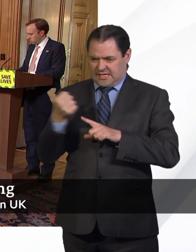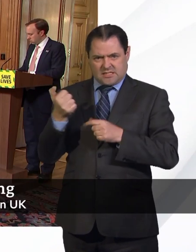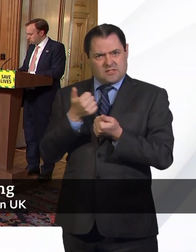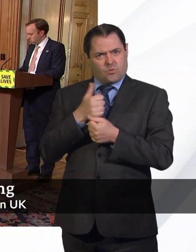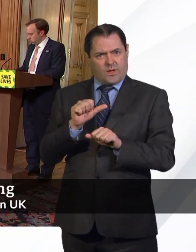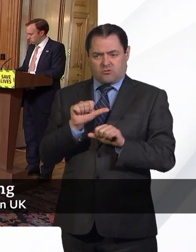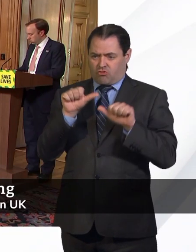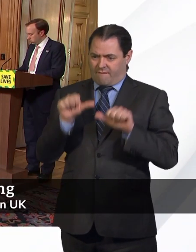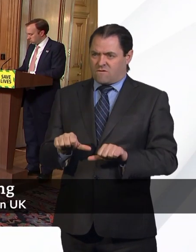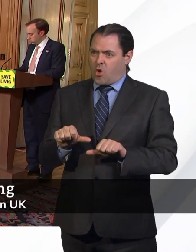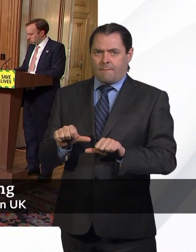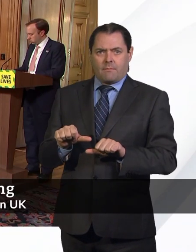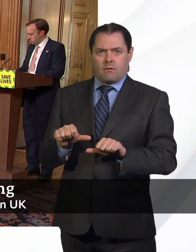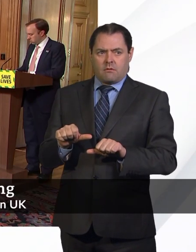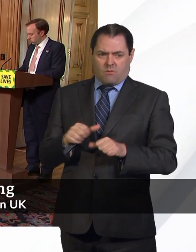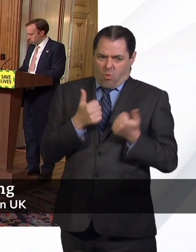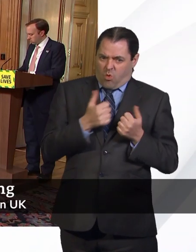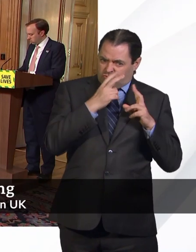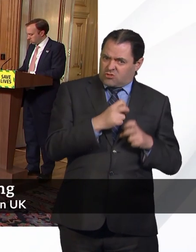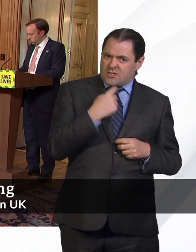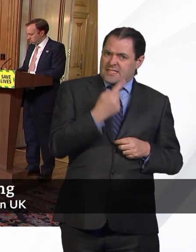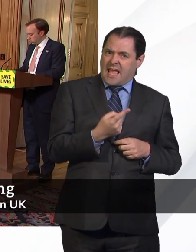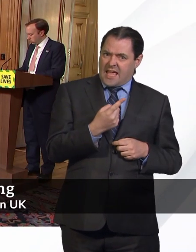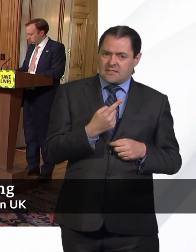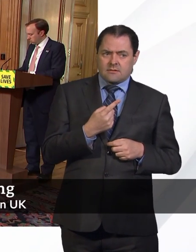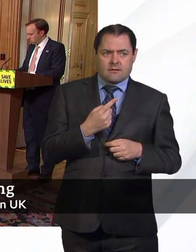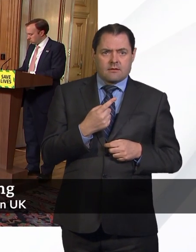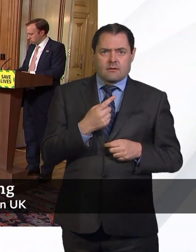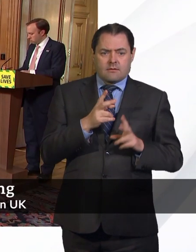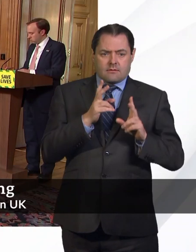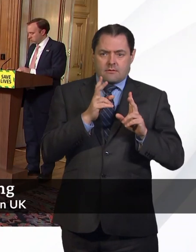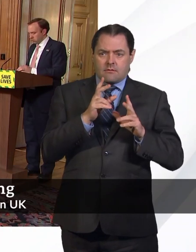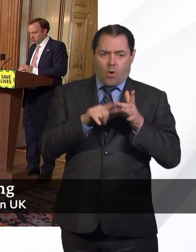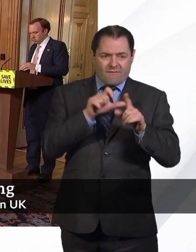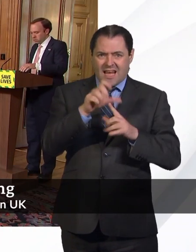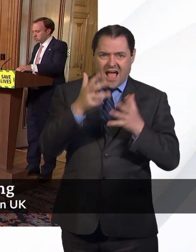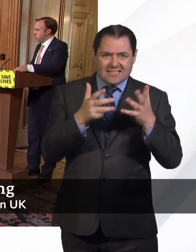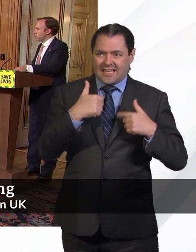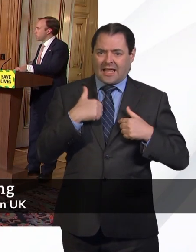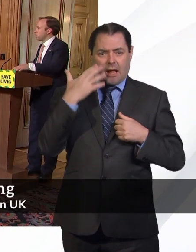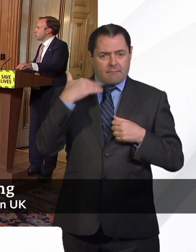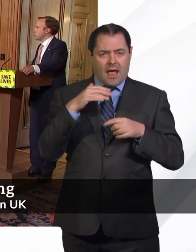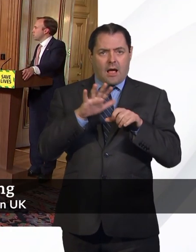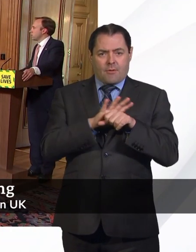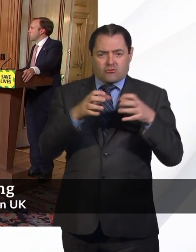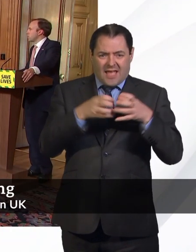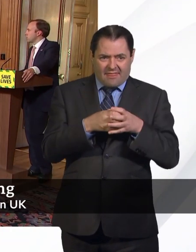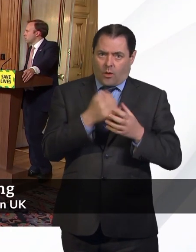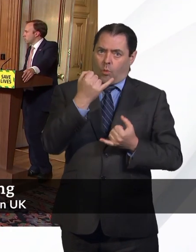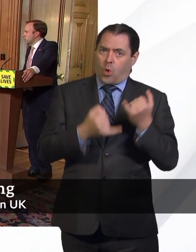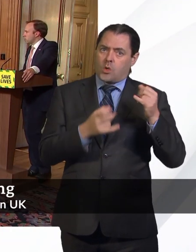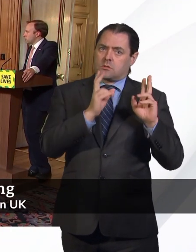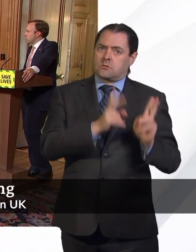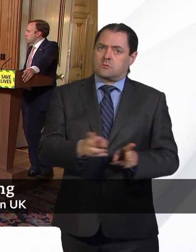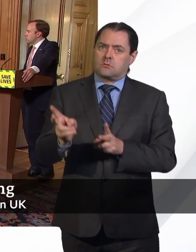to simply confirm what studies have already shown, that they're dying with COVID-19 at significantly higher rates. Deaths from all causes in this